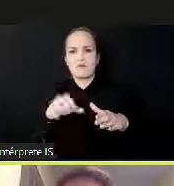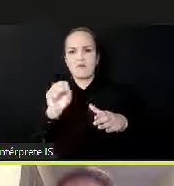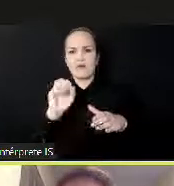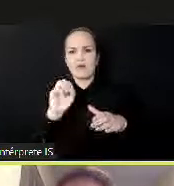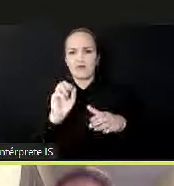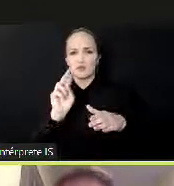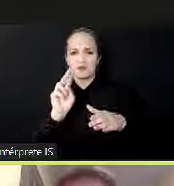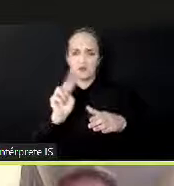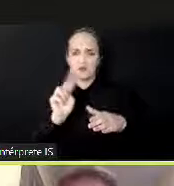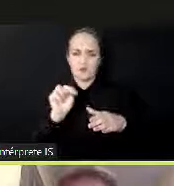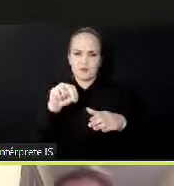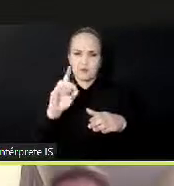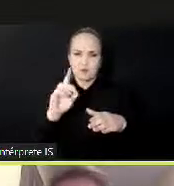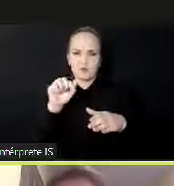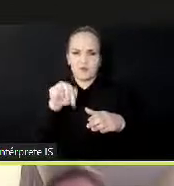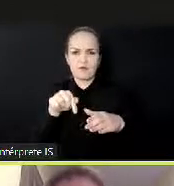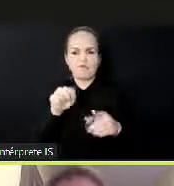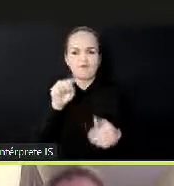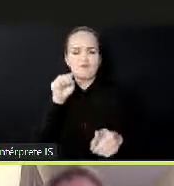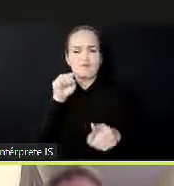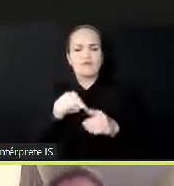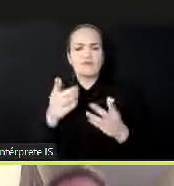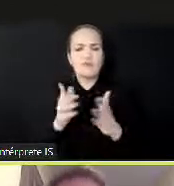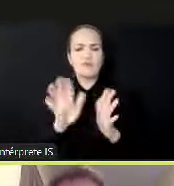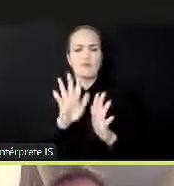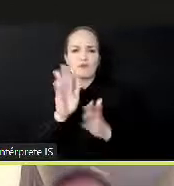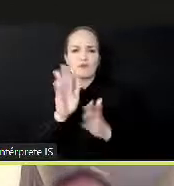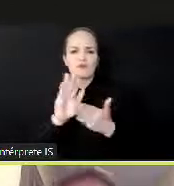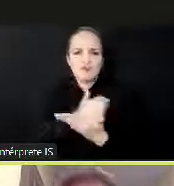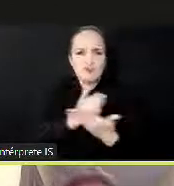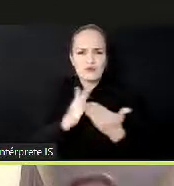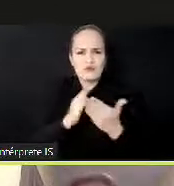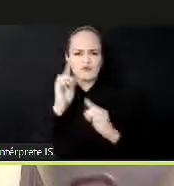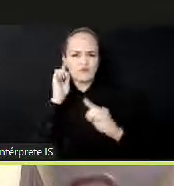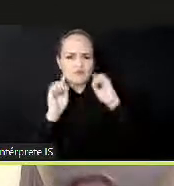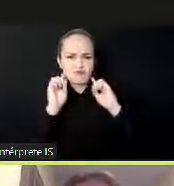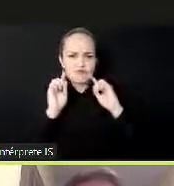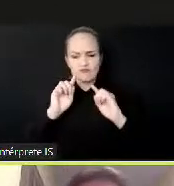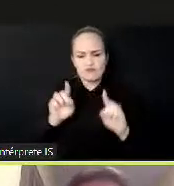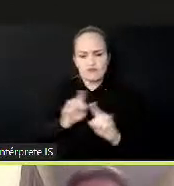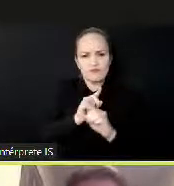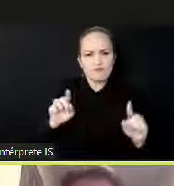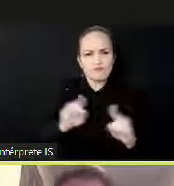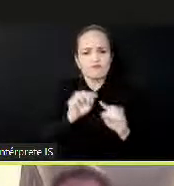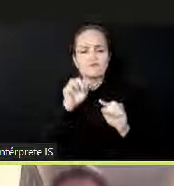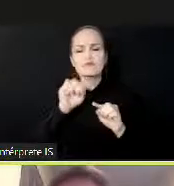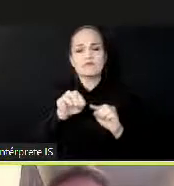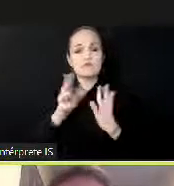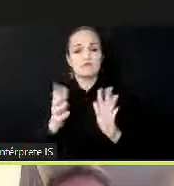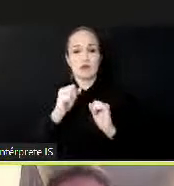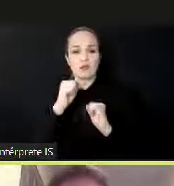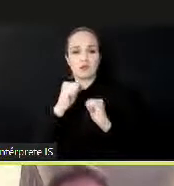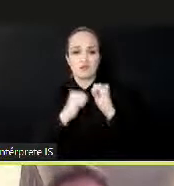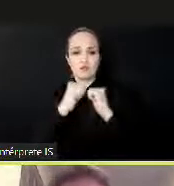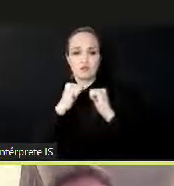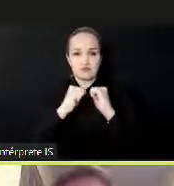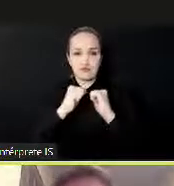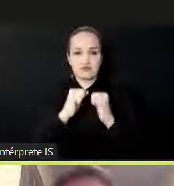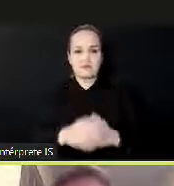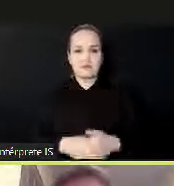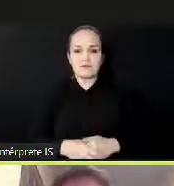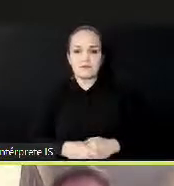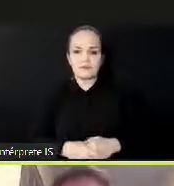International Year Creative Economy for hosting this event. So